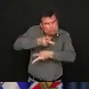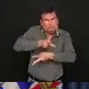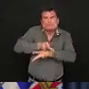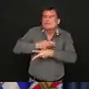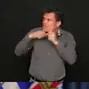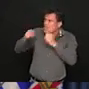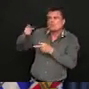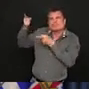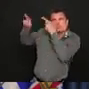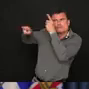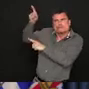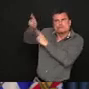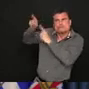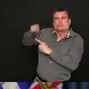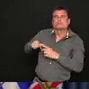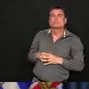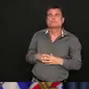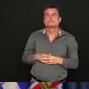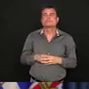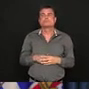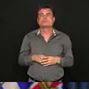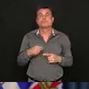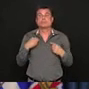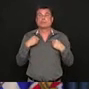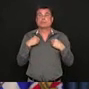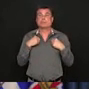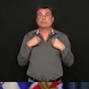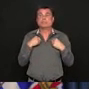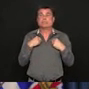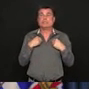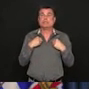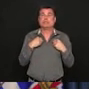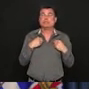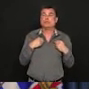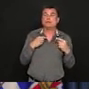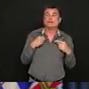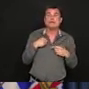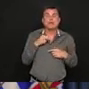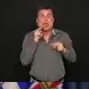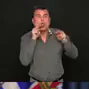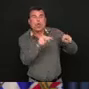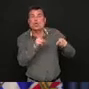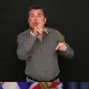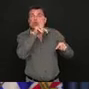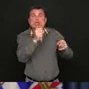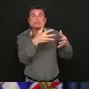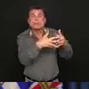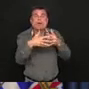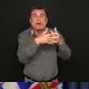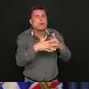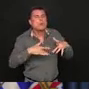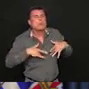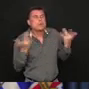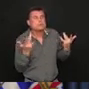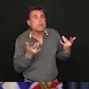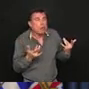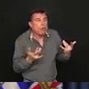states but most importantly the western states and I'll take my direction from Governor Inslee rather than the federal governments in the U.S.